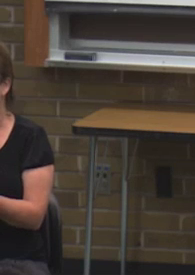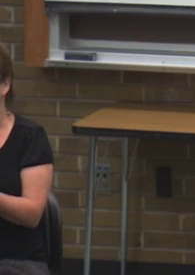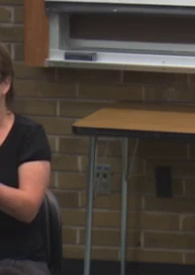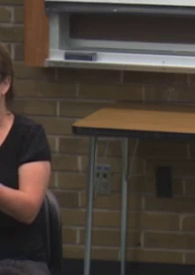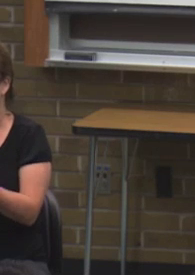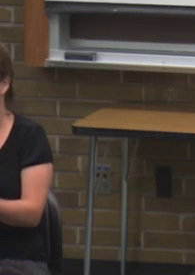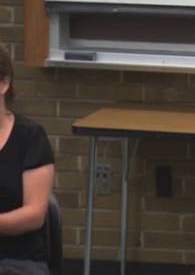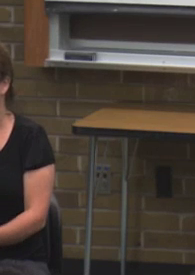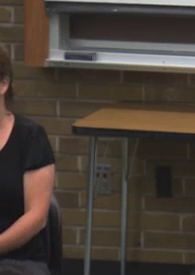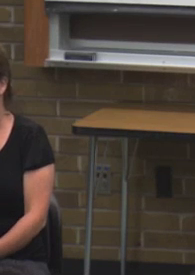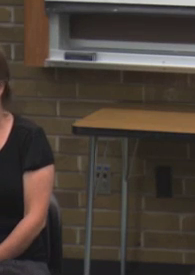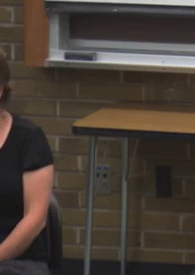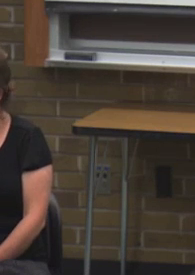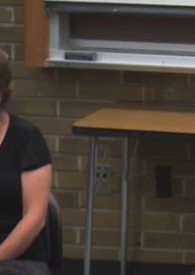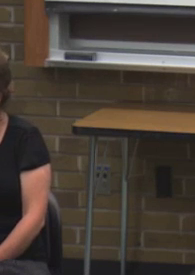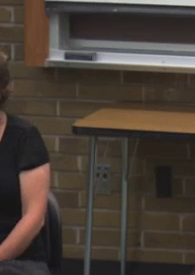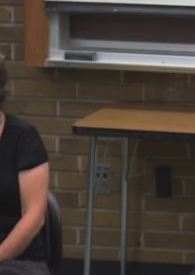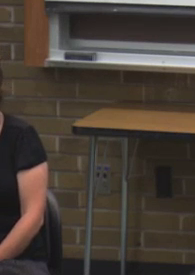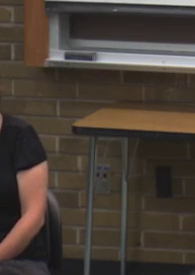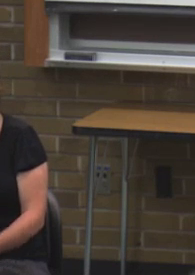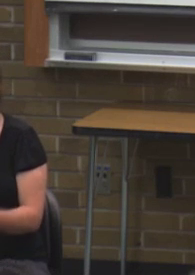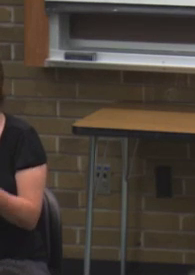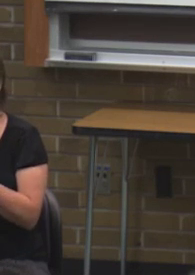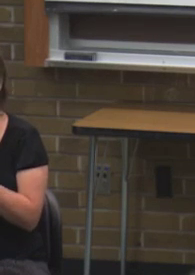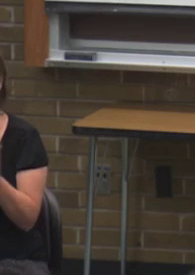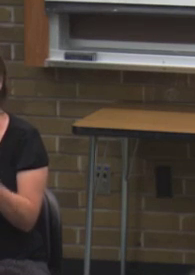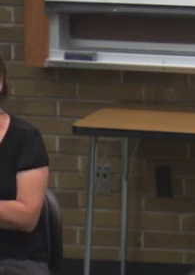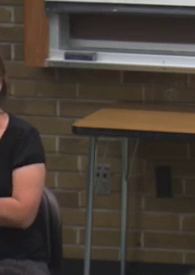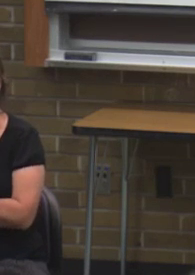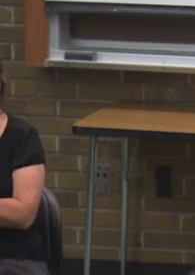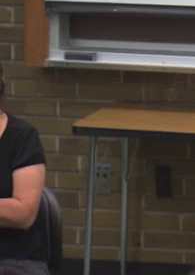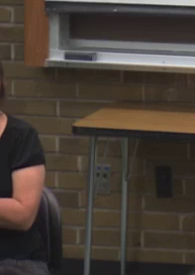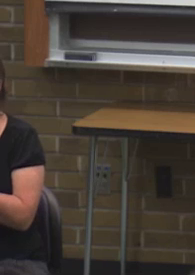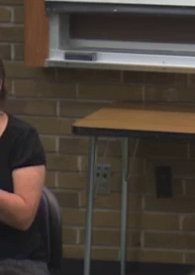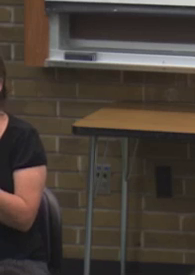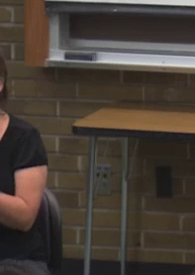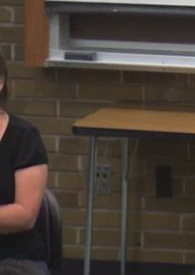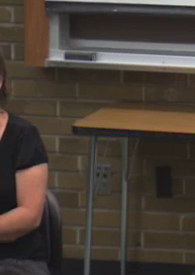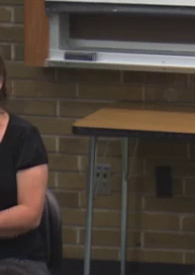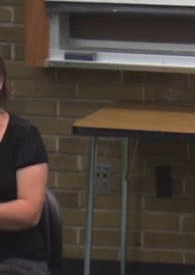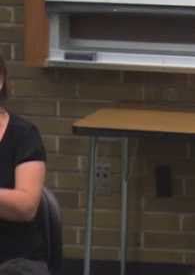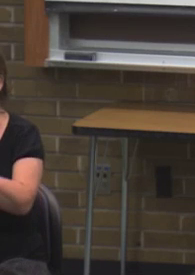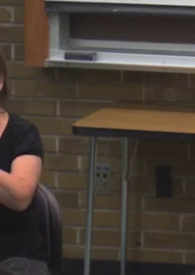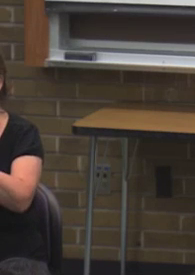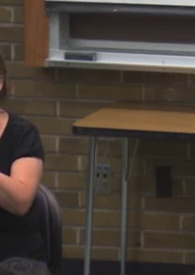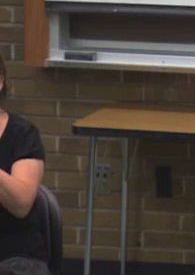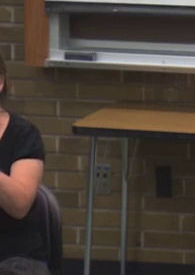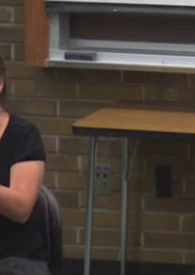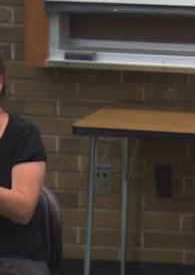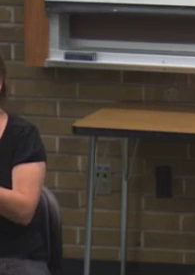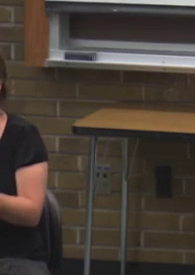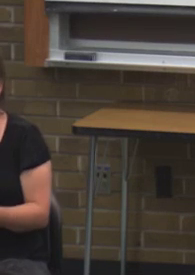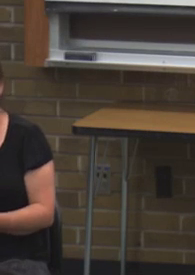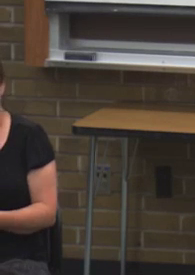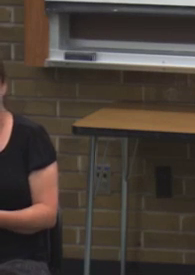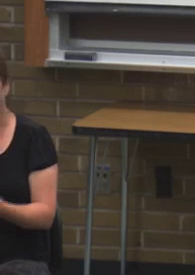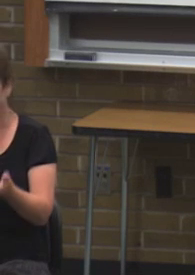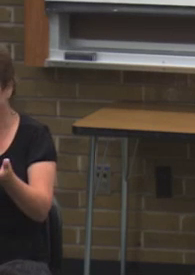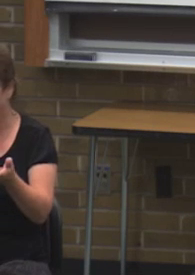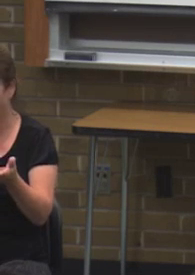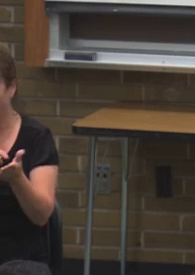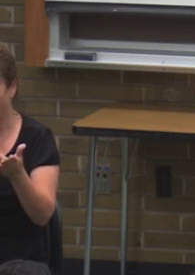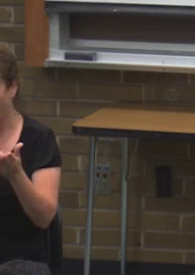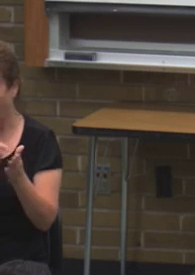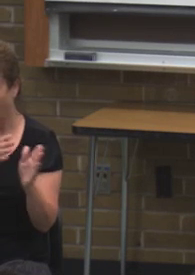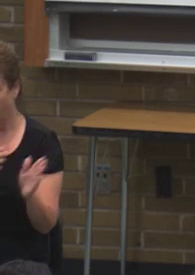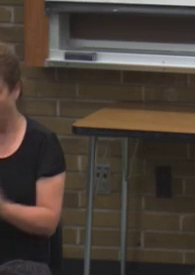If you sign up for the fax payment plan, that does allow you to reserve your seats. Without signing up for the fax payment plan and not paying